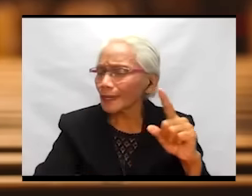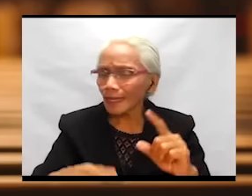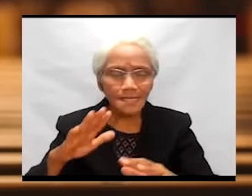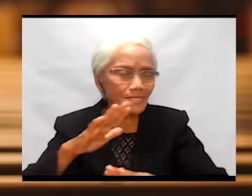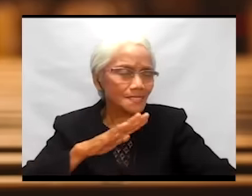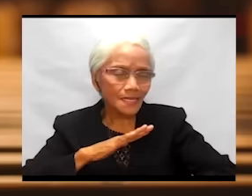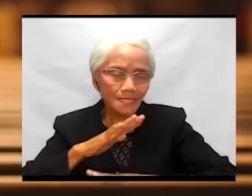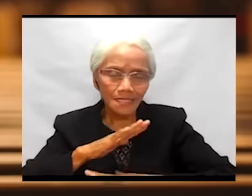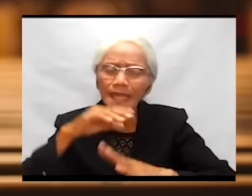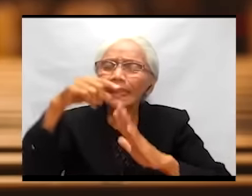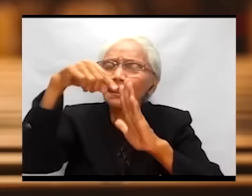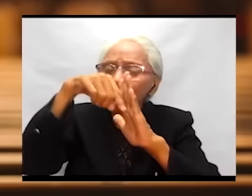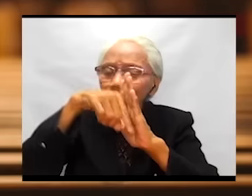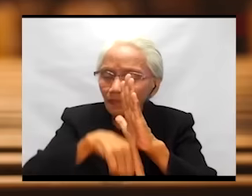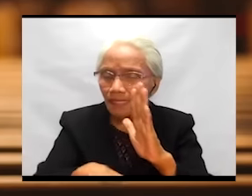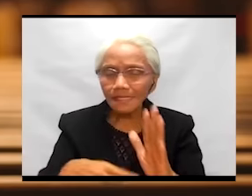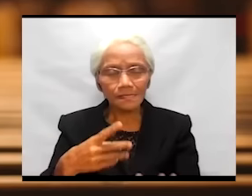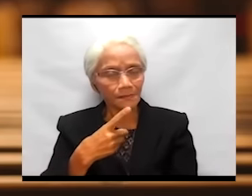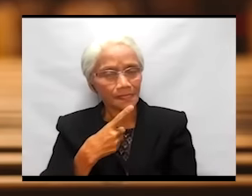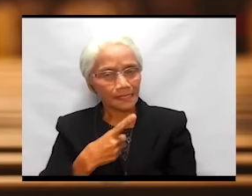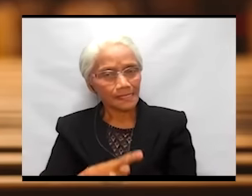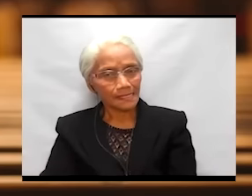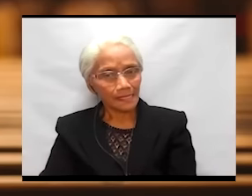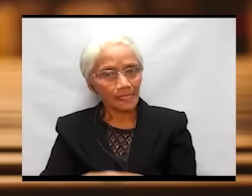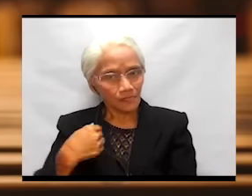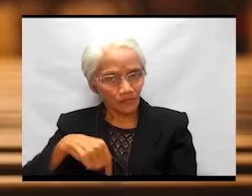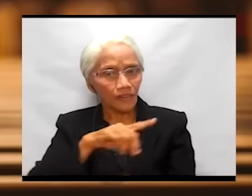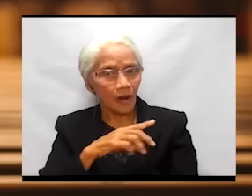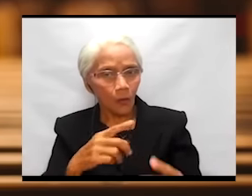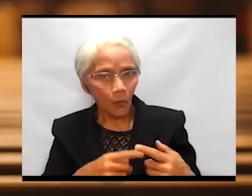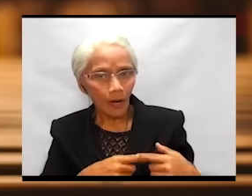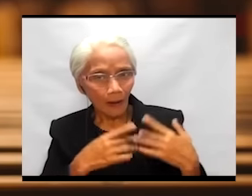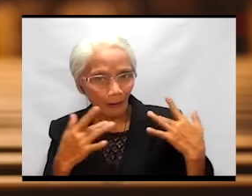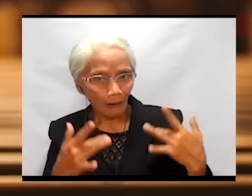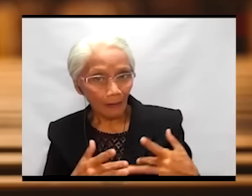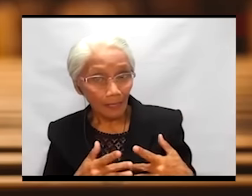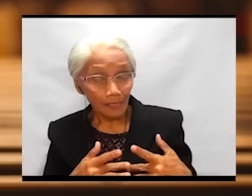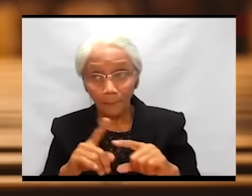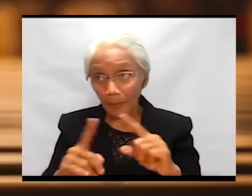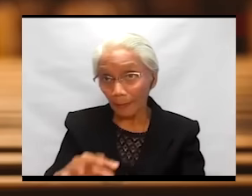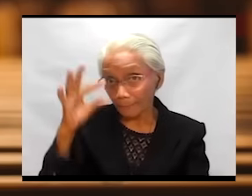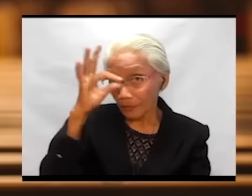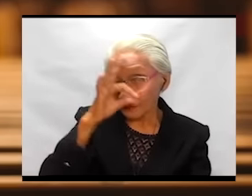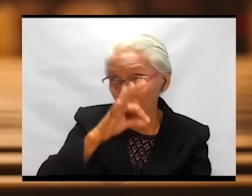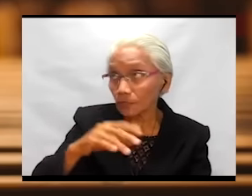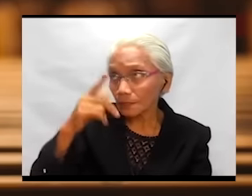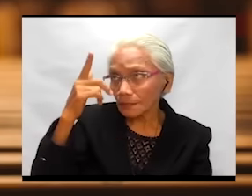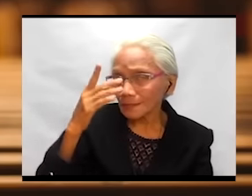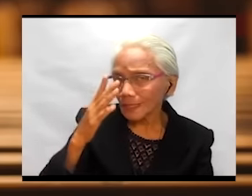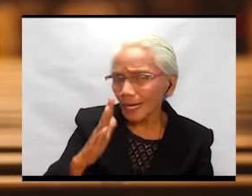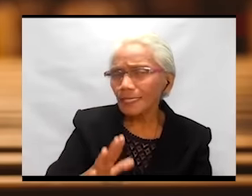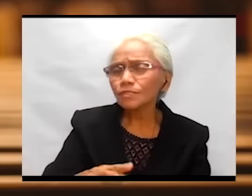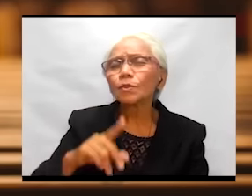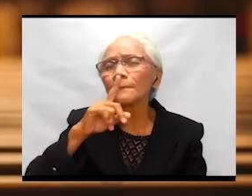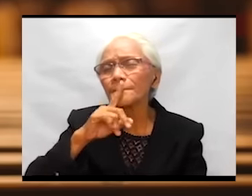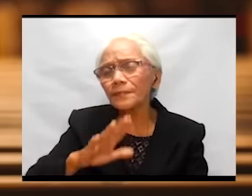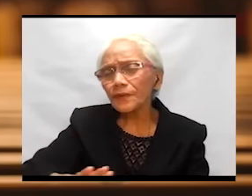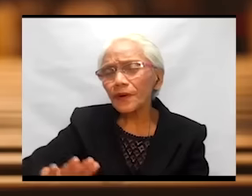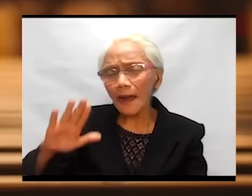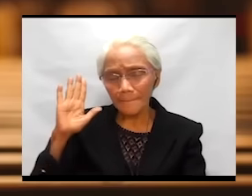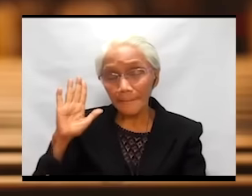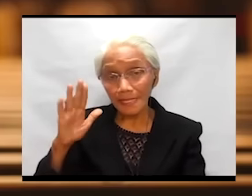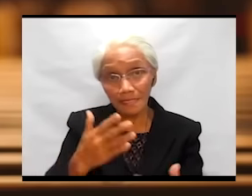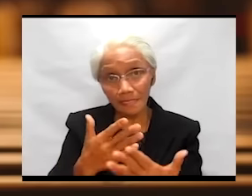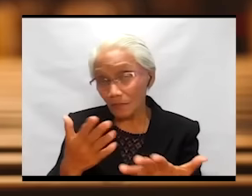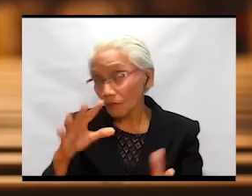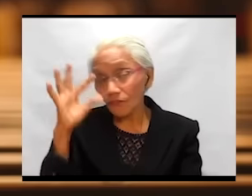the deepest desires of our hearts. False gods will promise